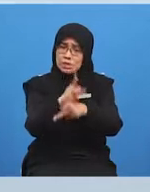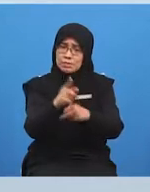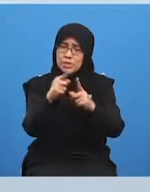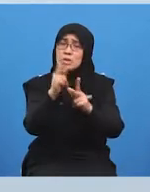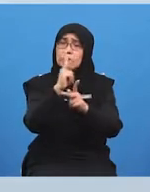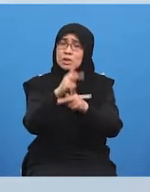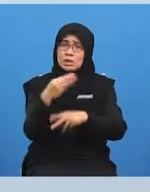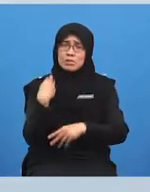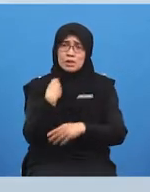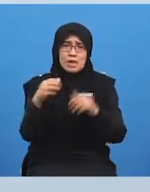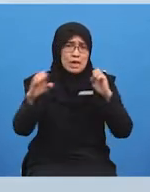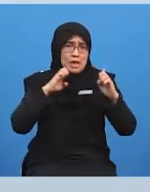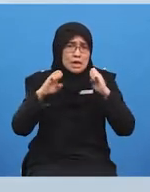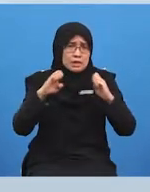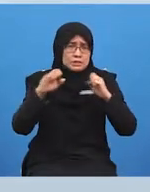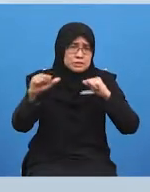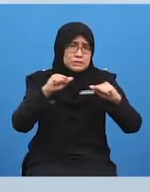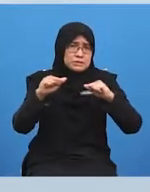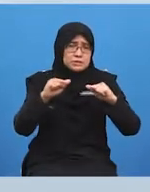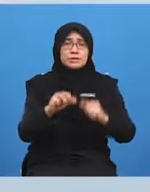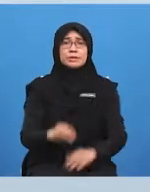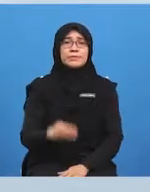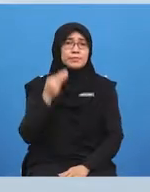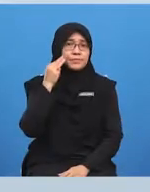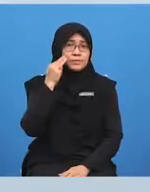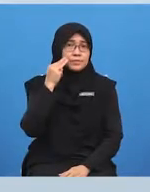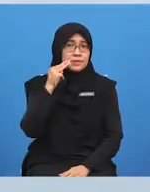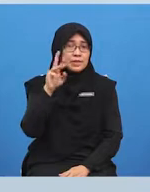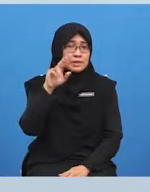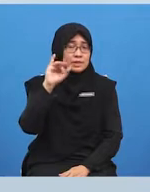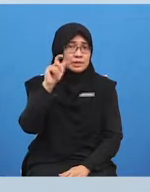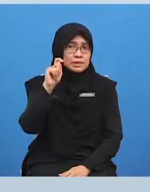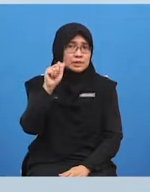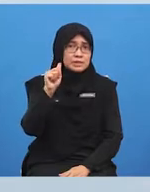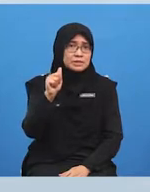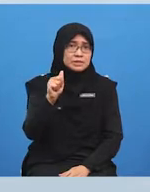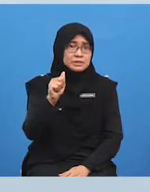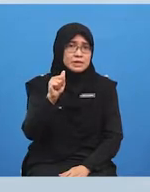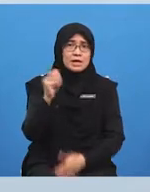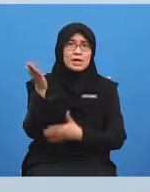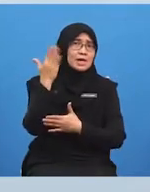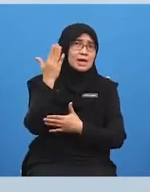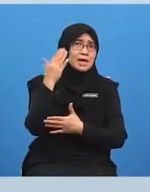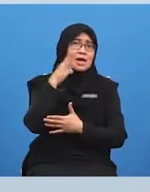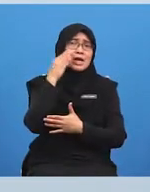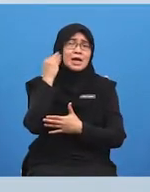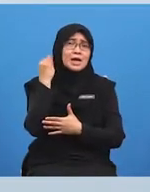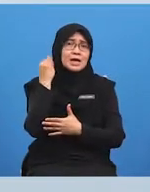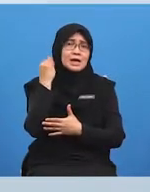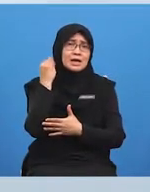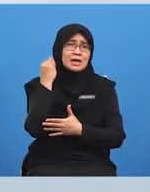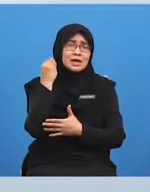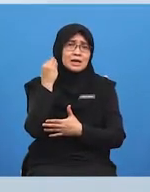miss rita would you like to go to bed early or stay up really late